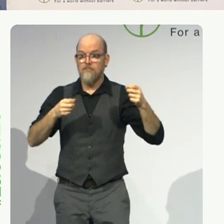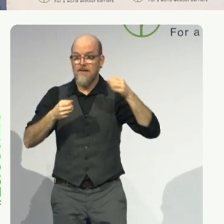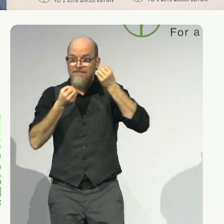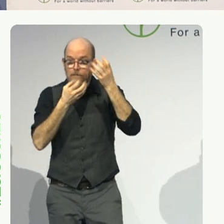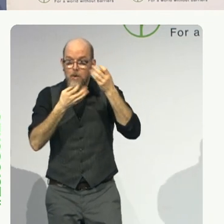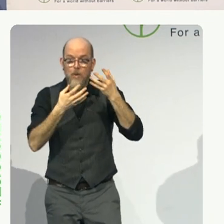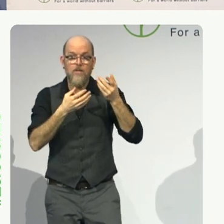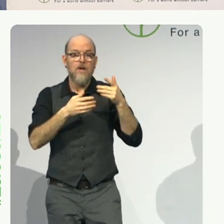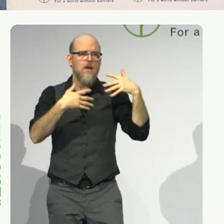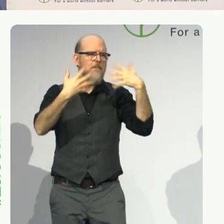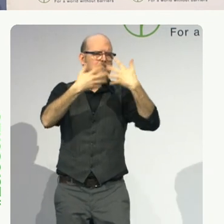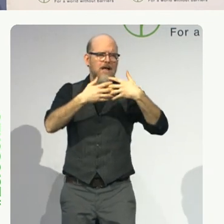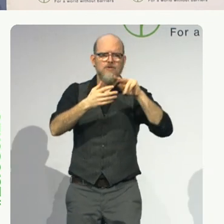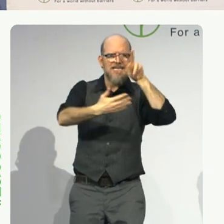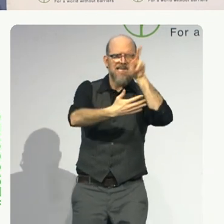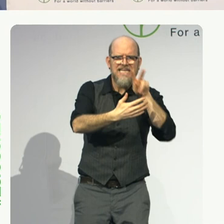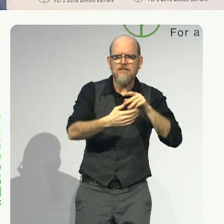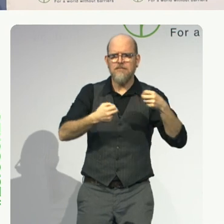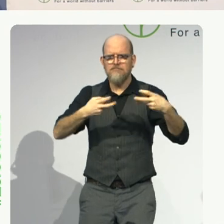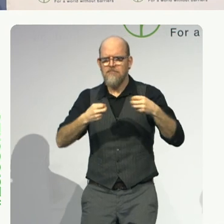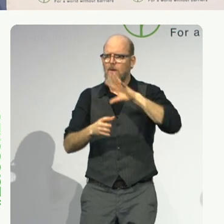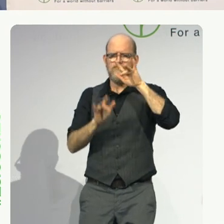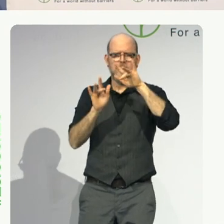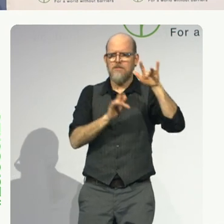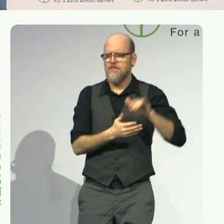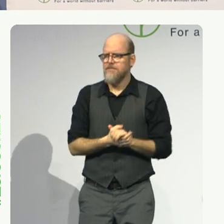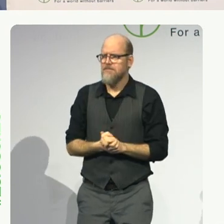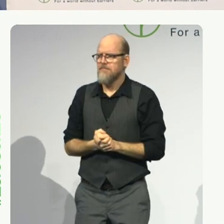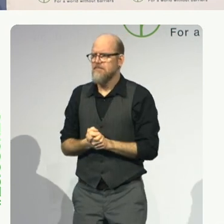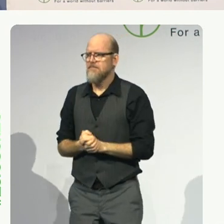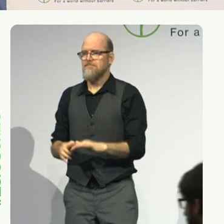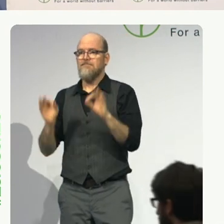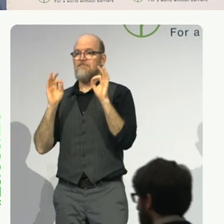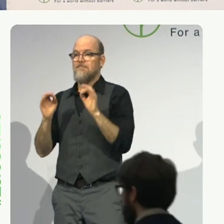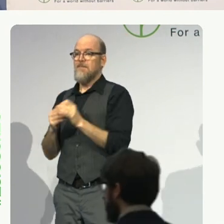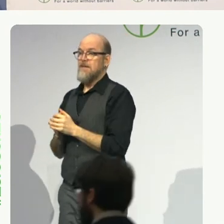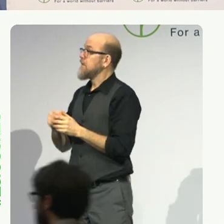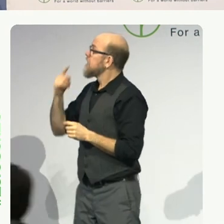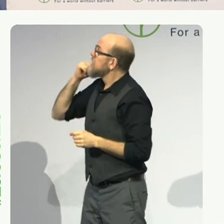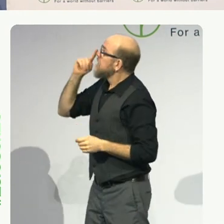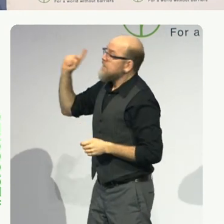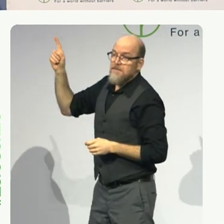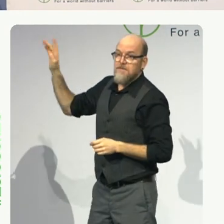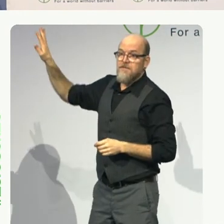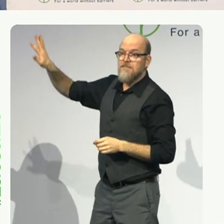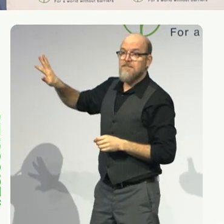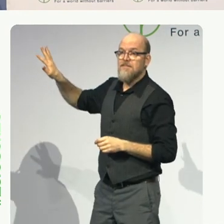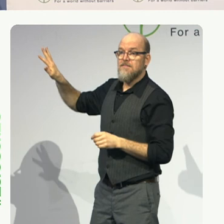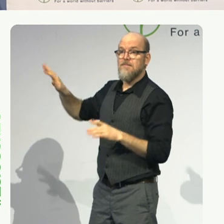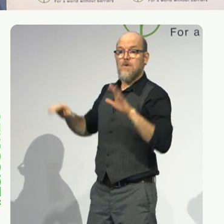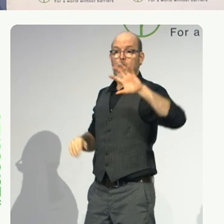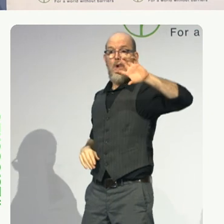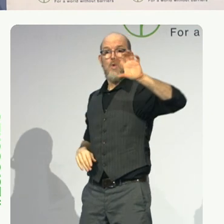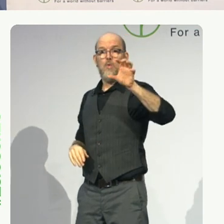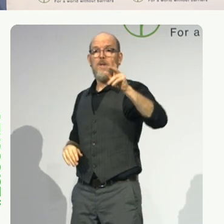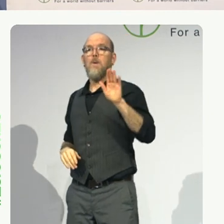as well. So these maps, if you're a blue country, it means you've got a great